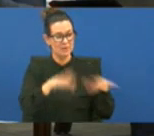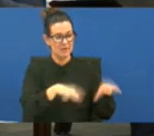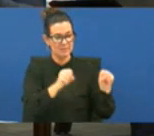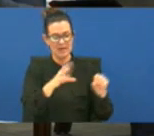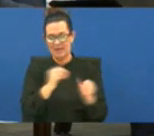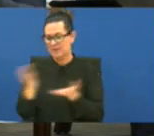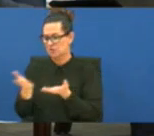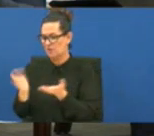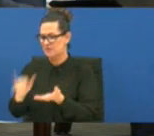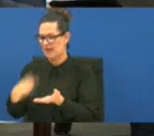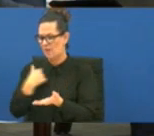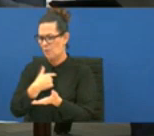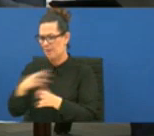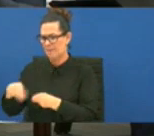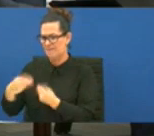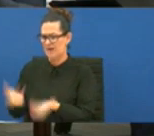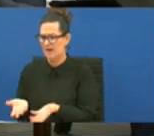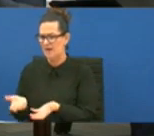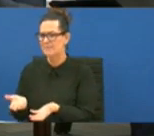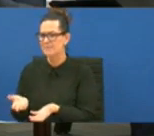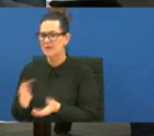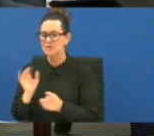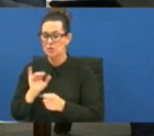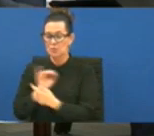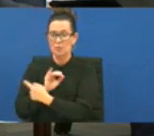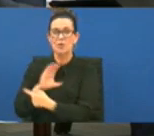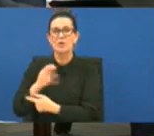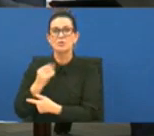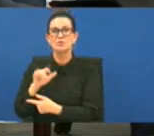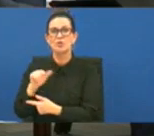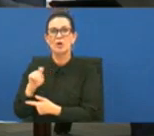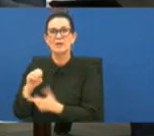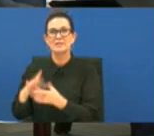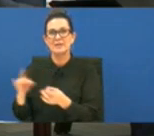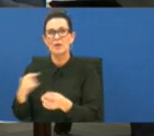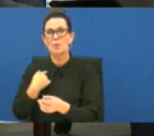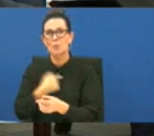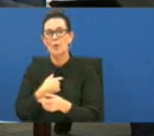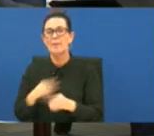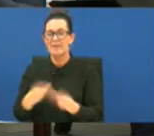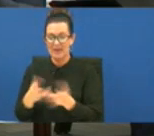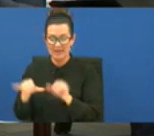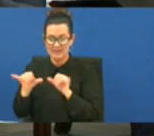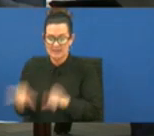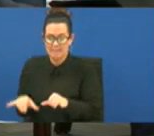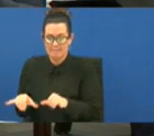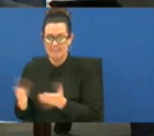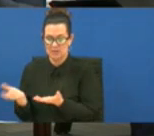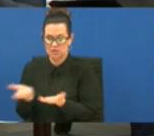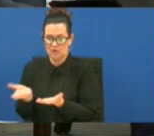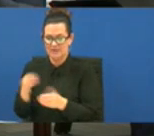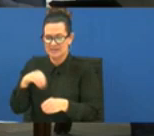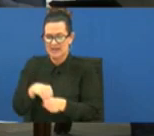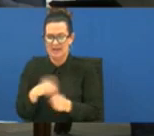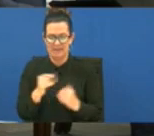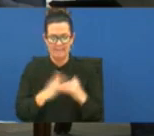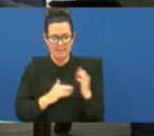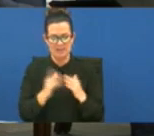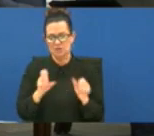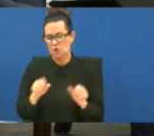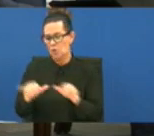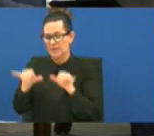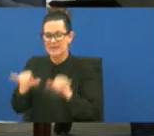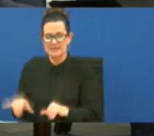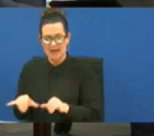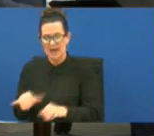are providing and so as um charlotte said we are providing the same services in the building so the same substance